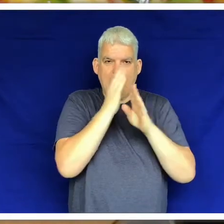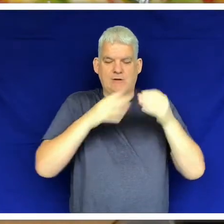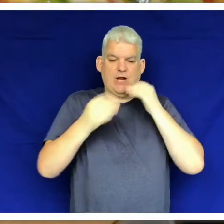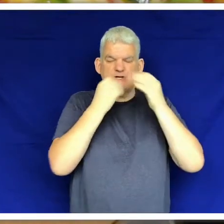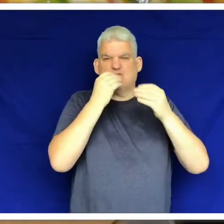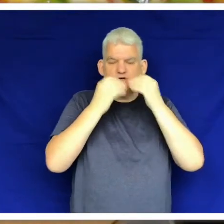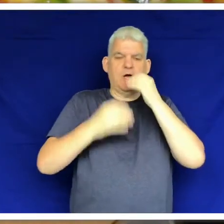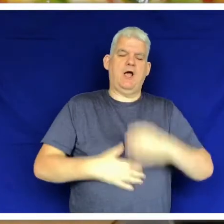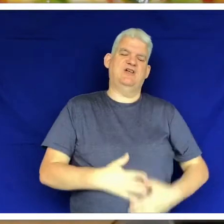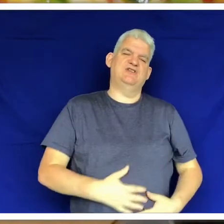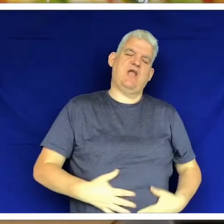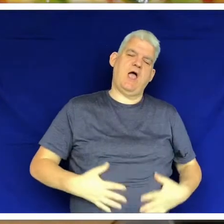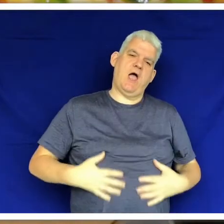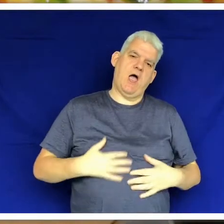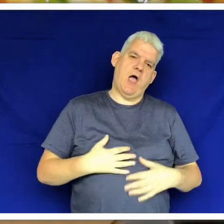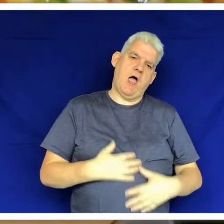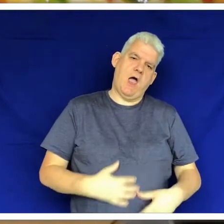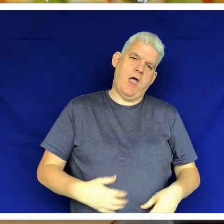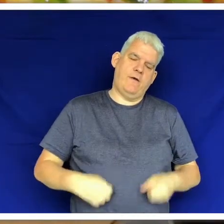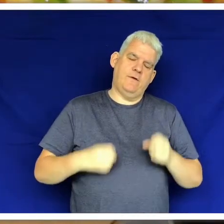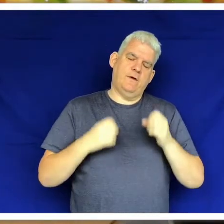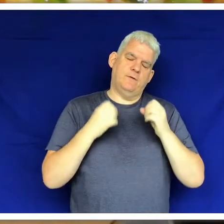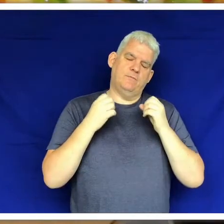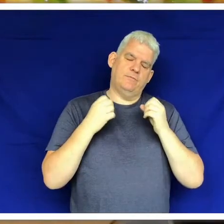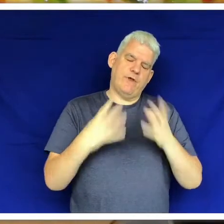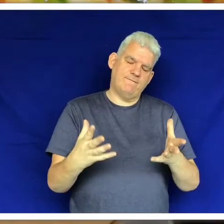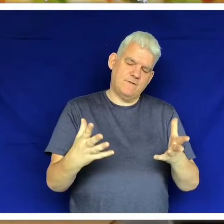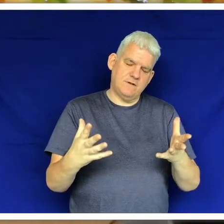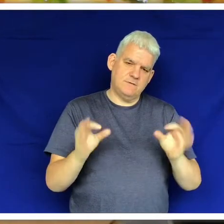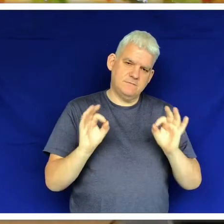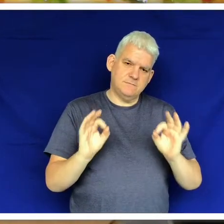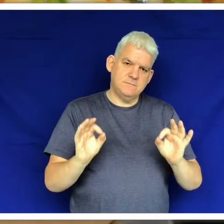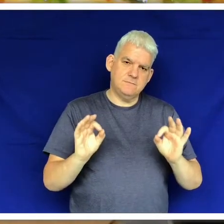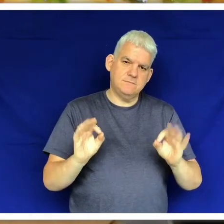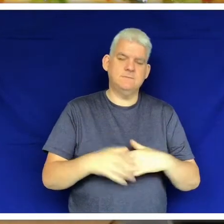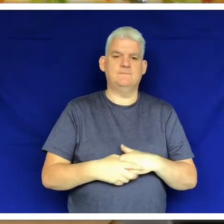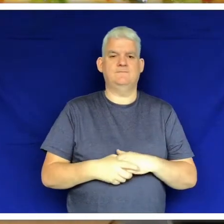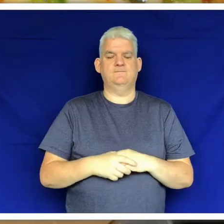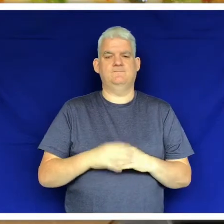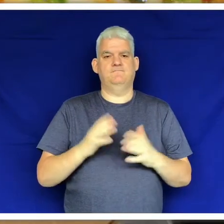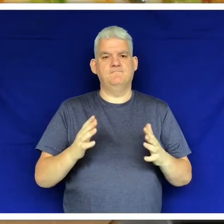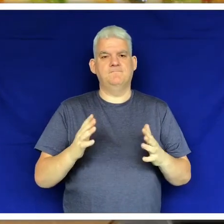all hid, ate the pizzas. We were really full and felt great afterwards.